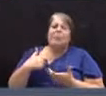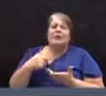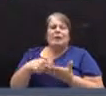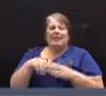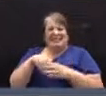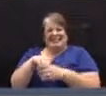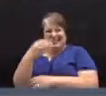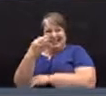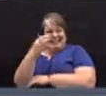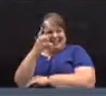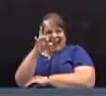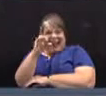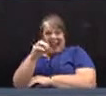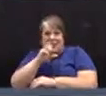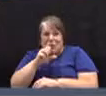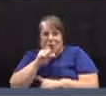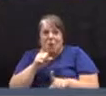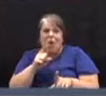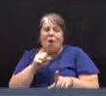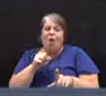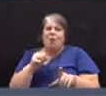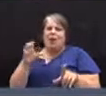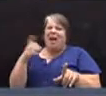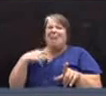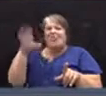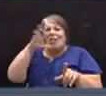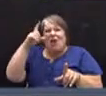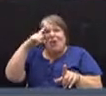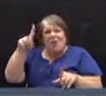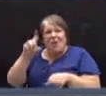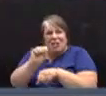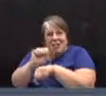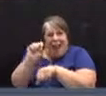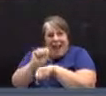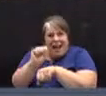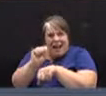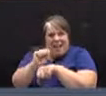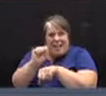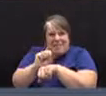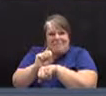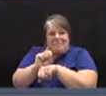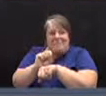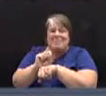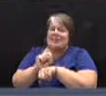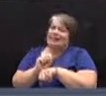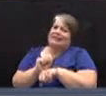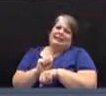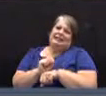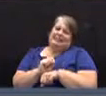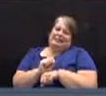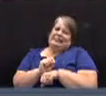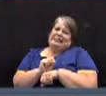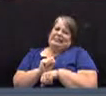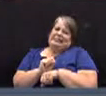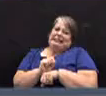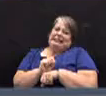in his 80s, he's talking about having to go out and get another job. And I would like to see that